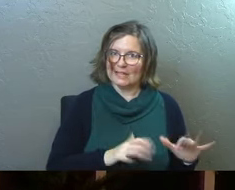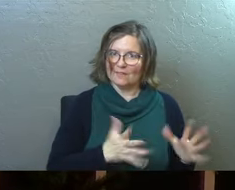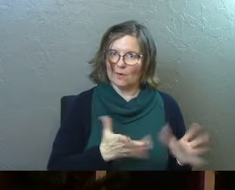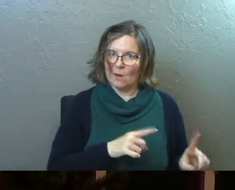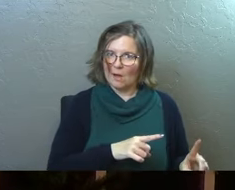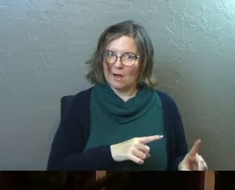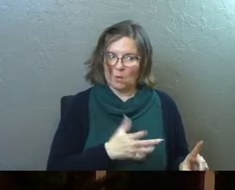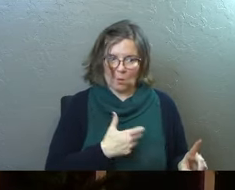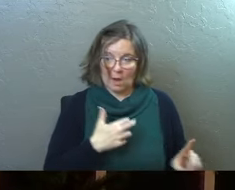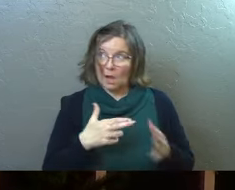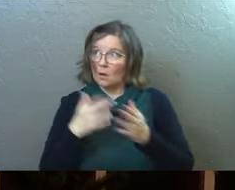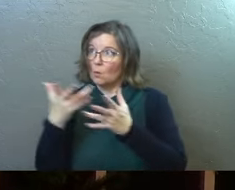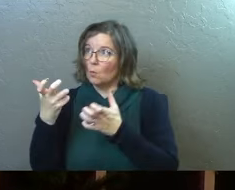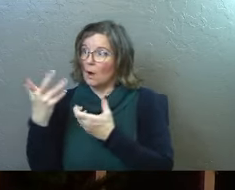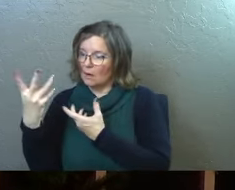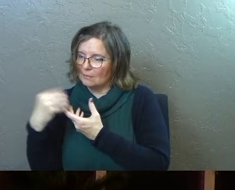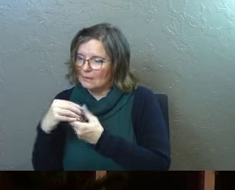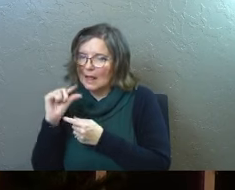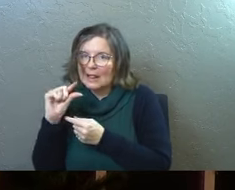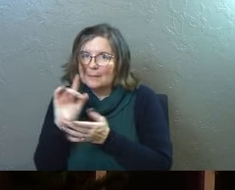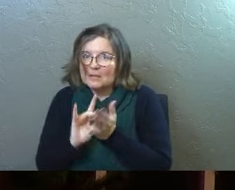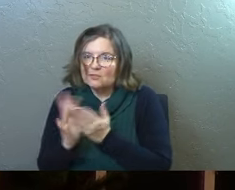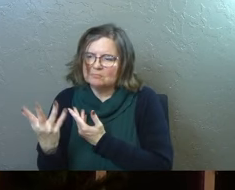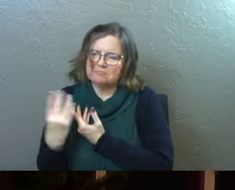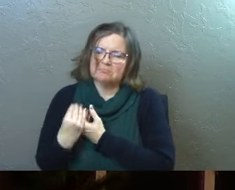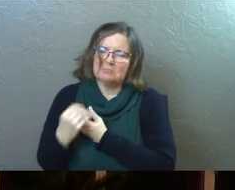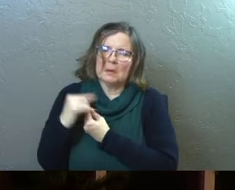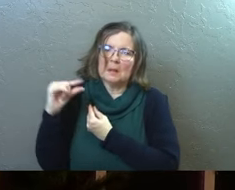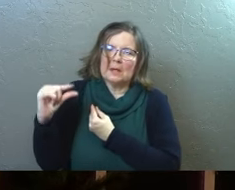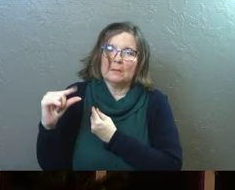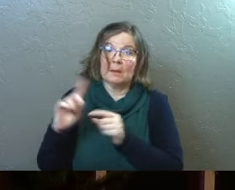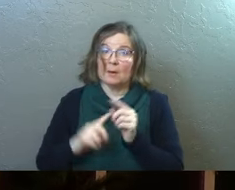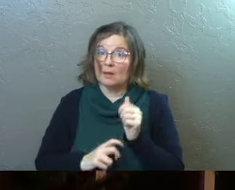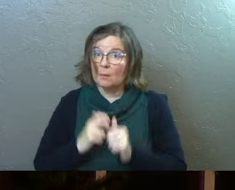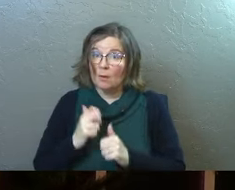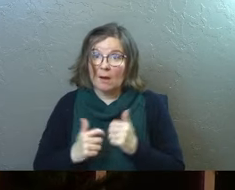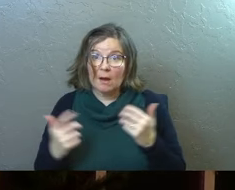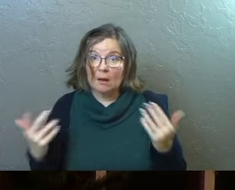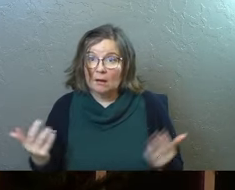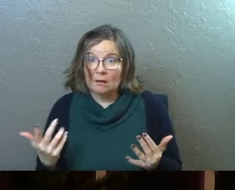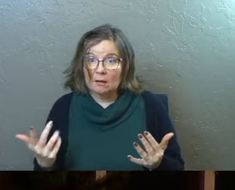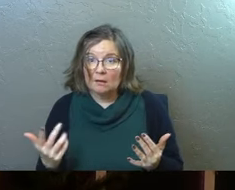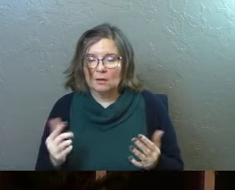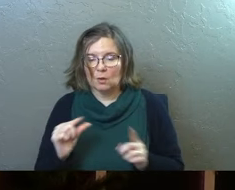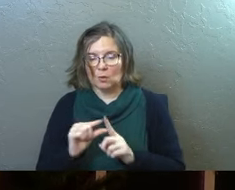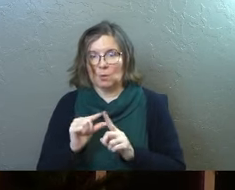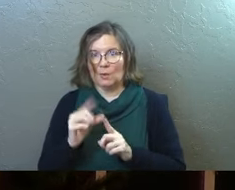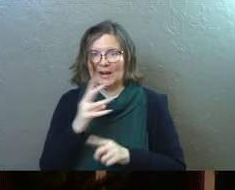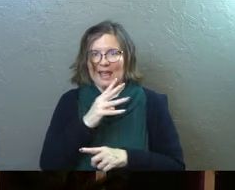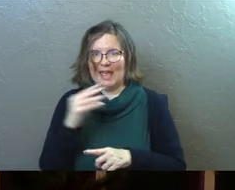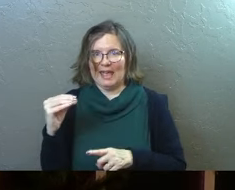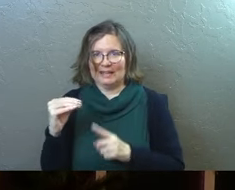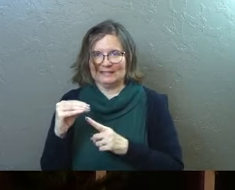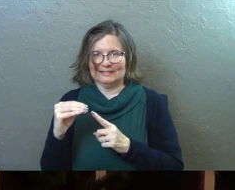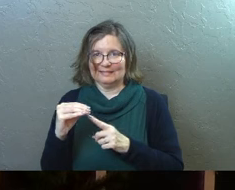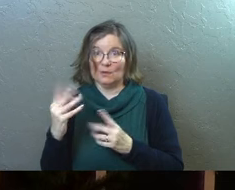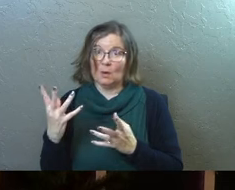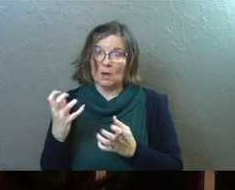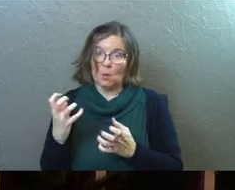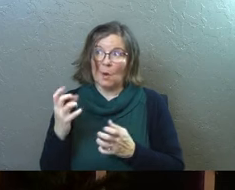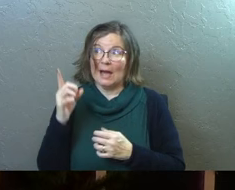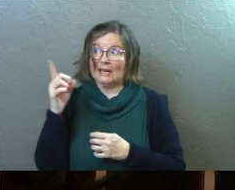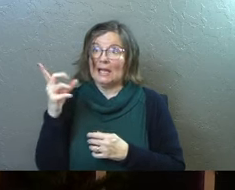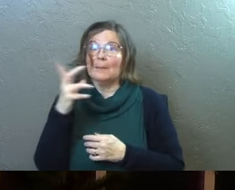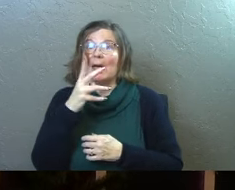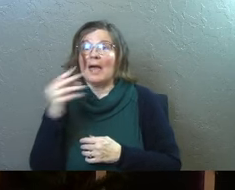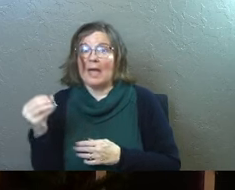Like we want his rule. We want to sprinkle a bit of Jesus in. The problem is the word and we always want